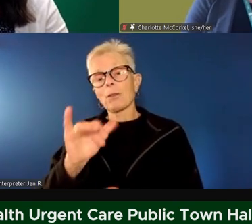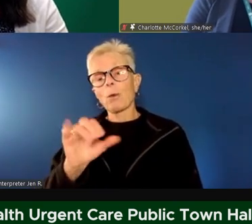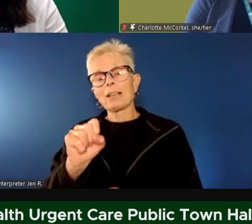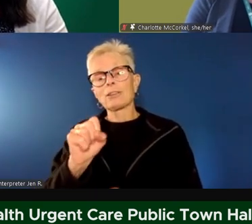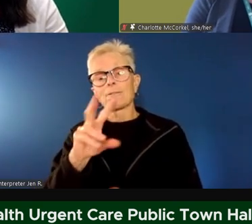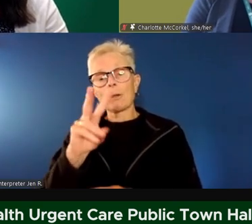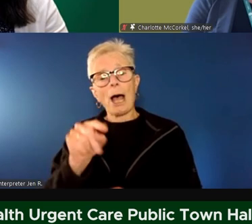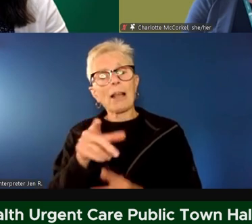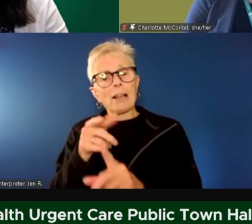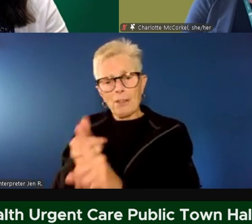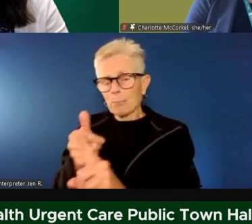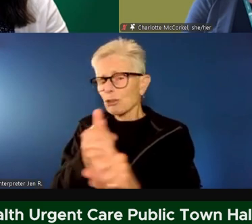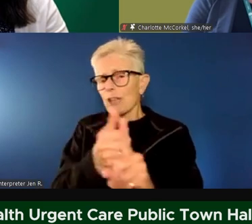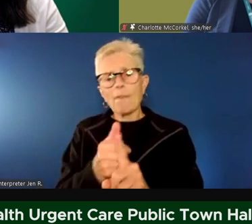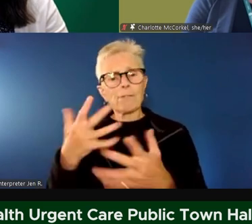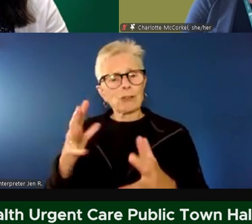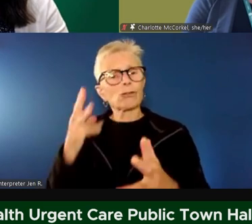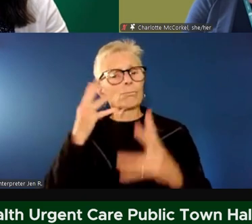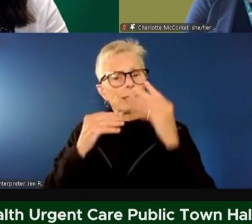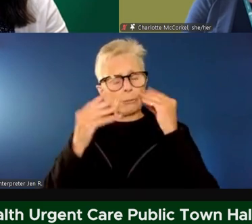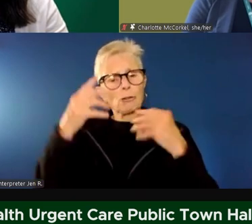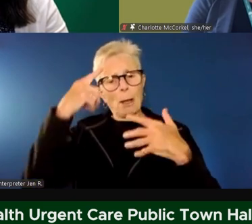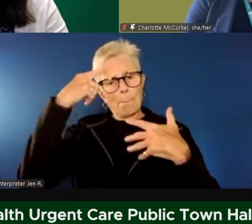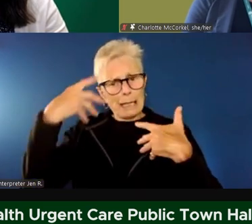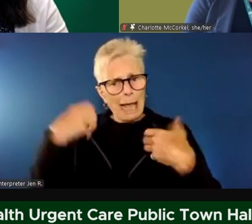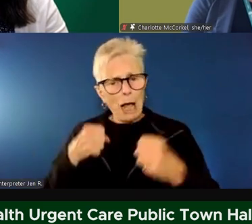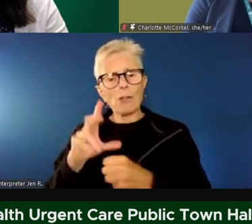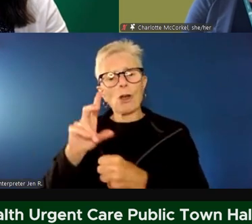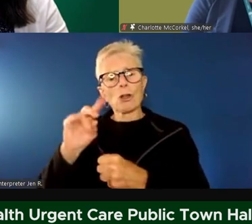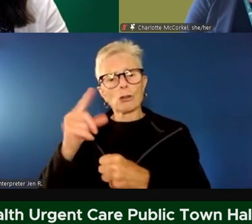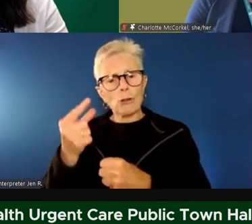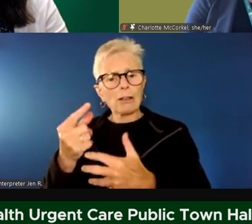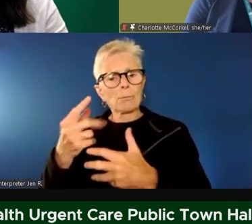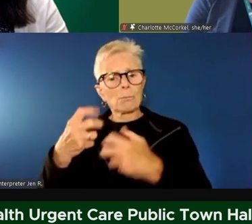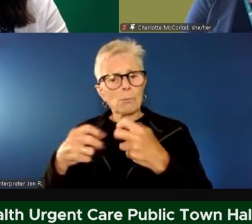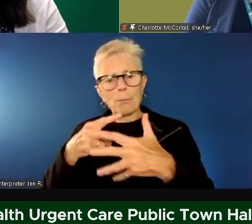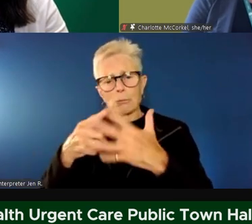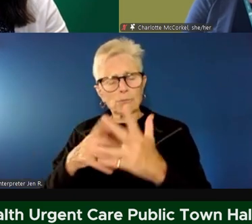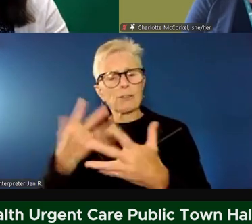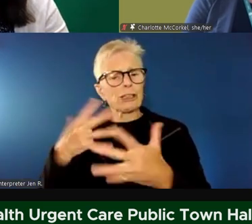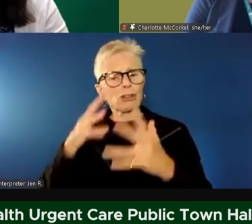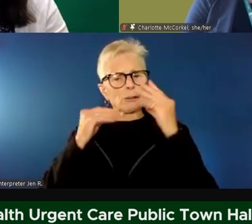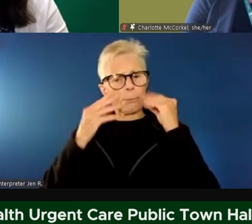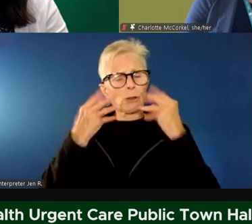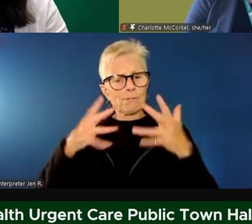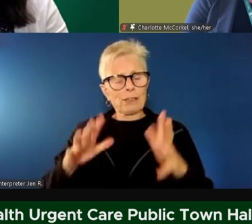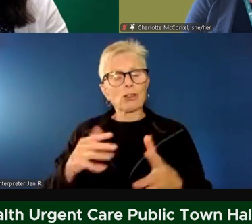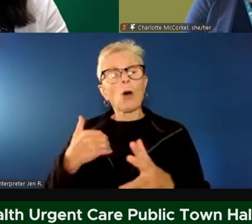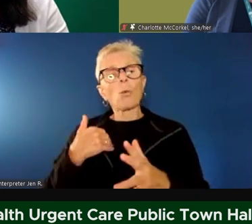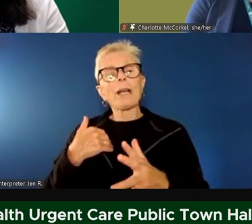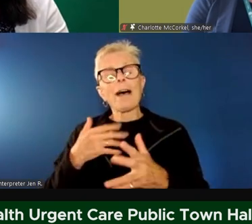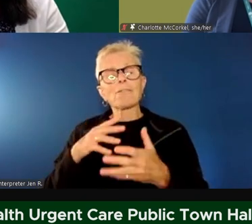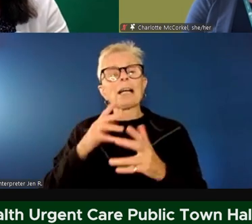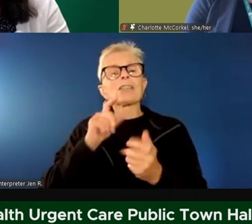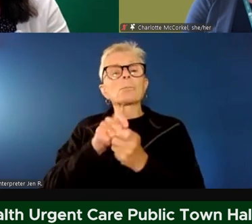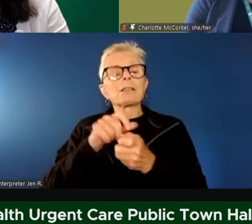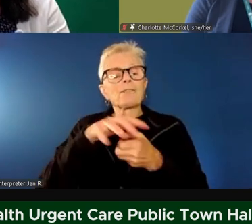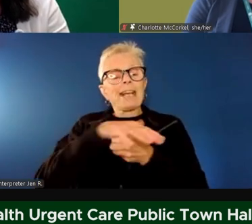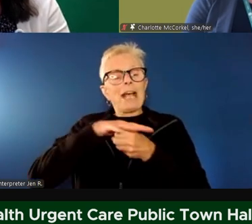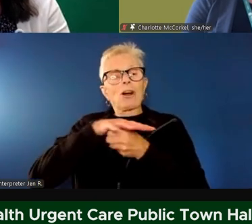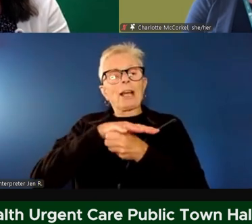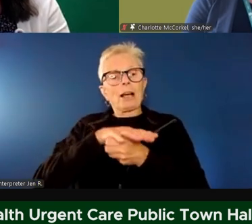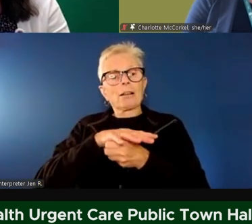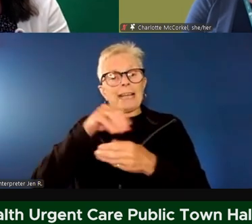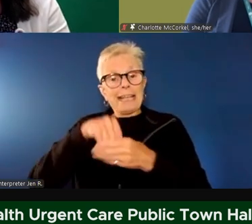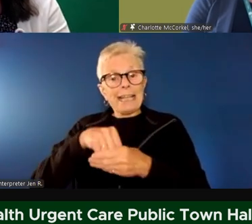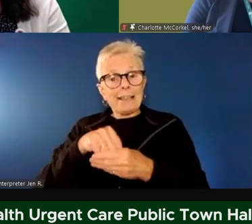of mental health or substance use challenges that will be providing peer support services. And we actually have a designated area at the mental health urgent care to